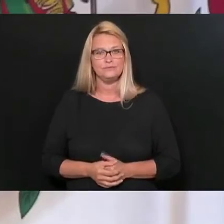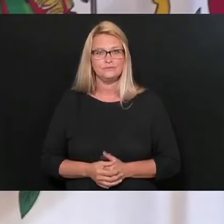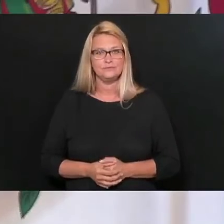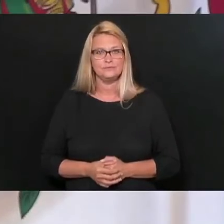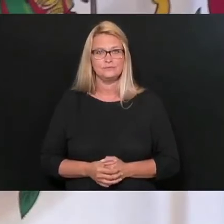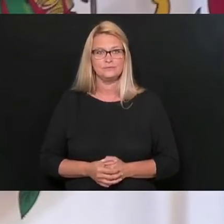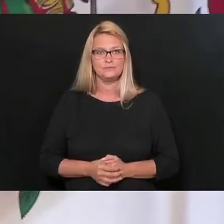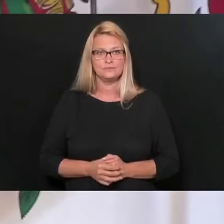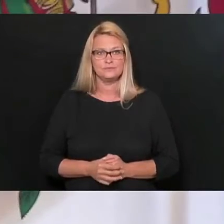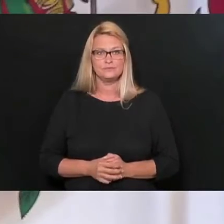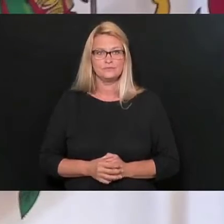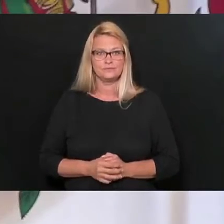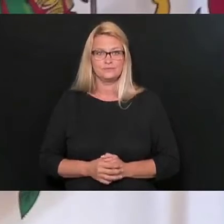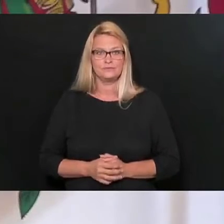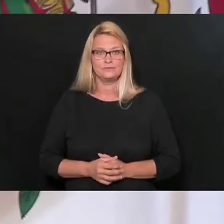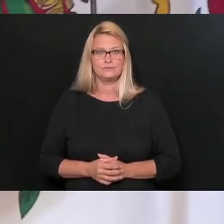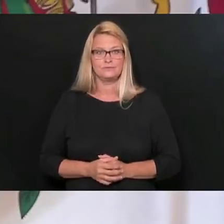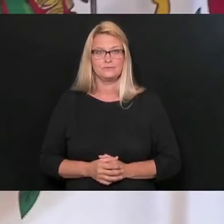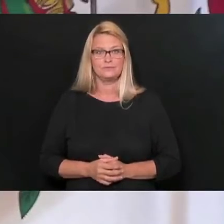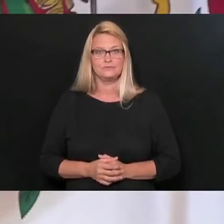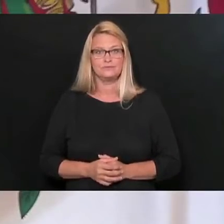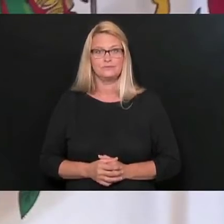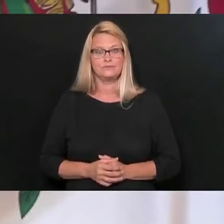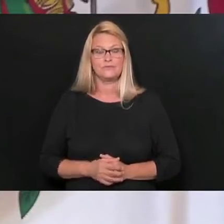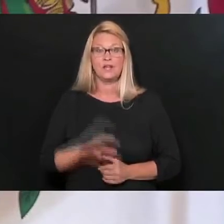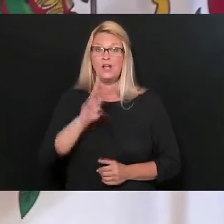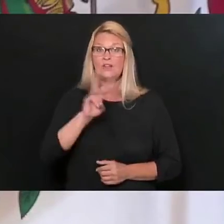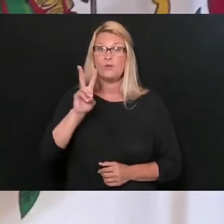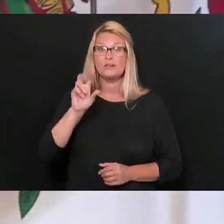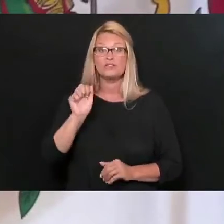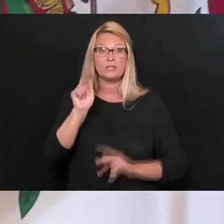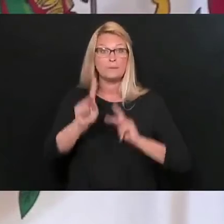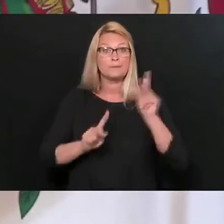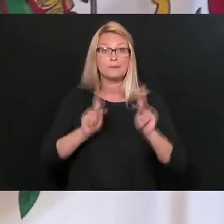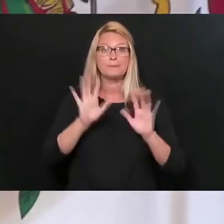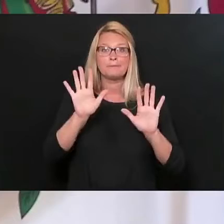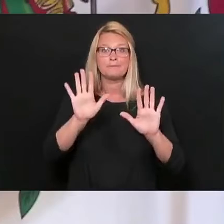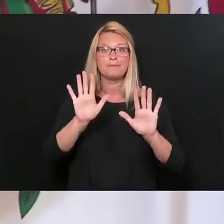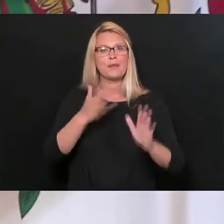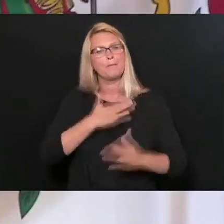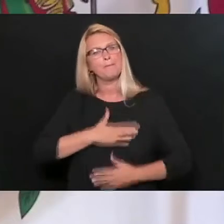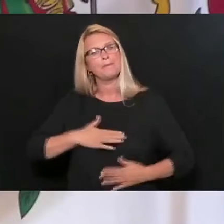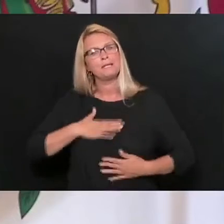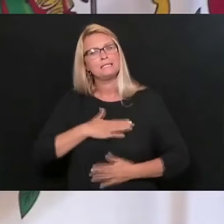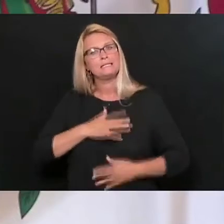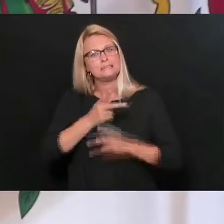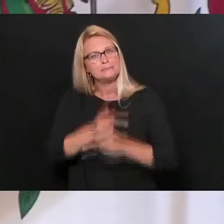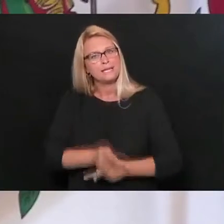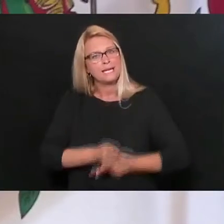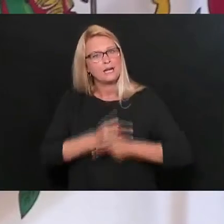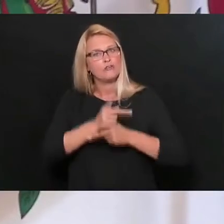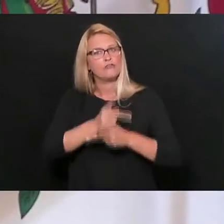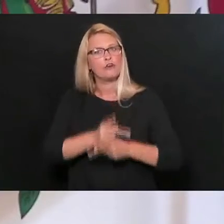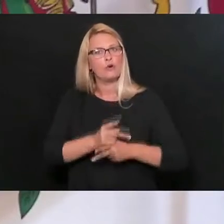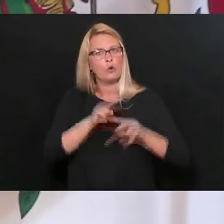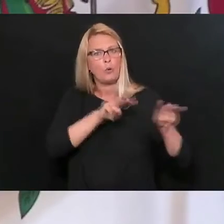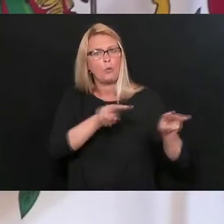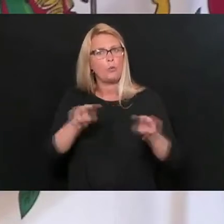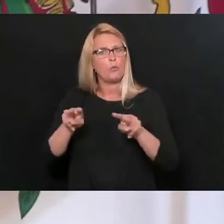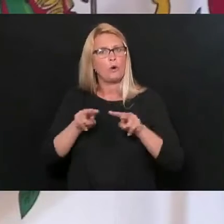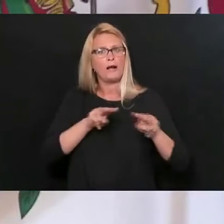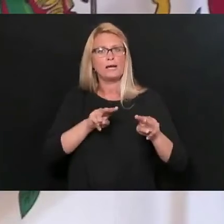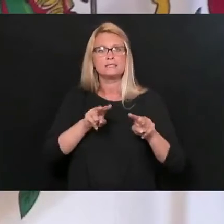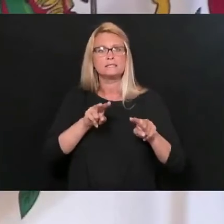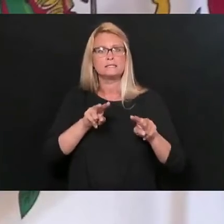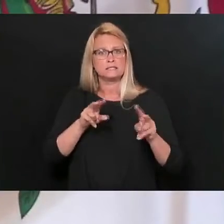again, West Virginia, just please just continue to, to watch after yourselves and be concerned, but don't be